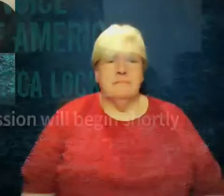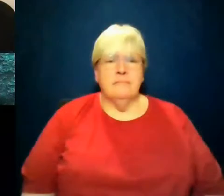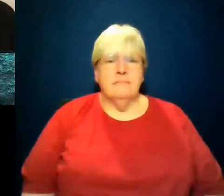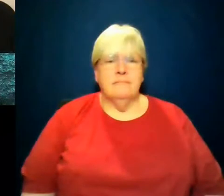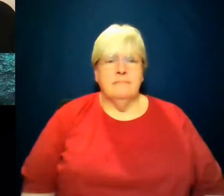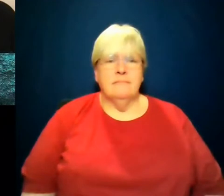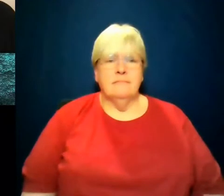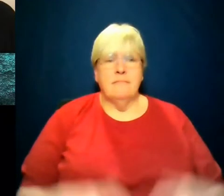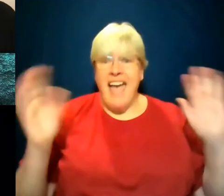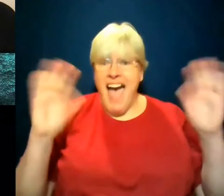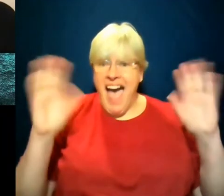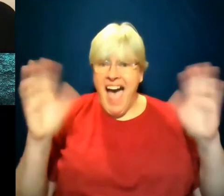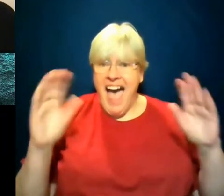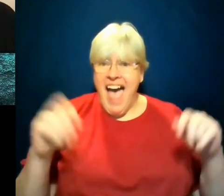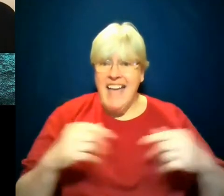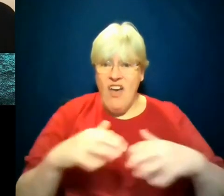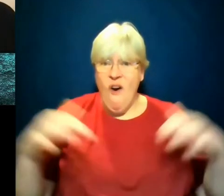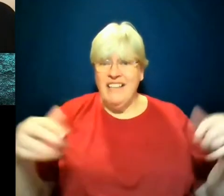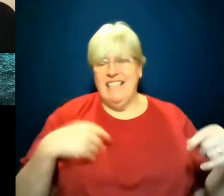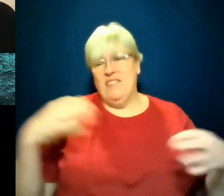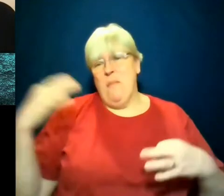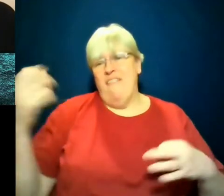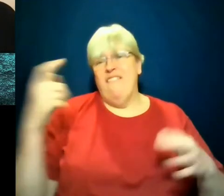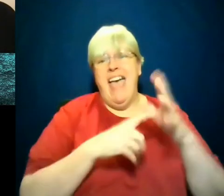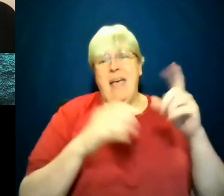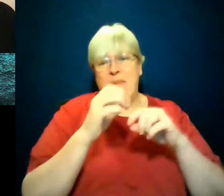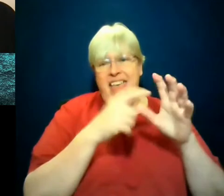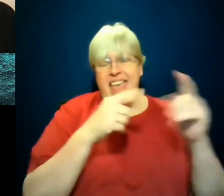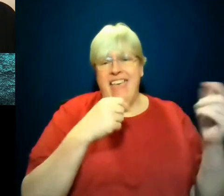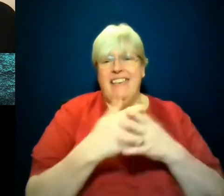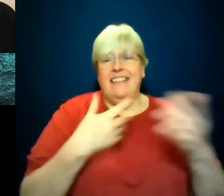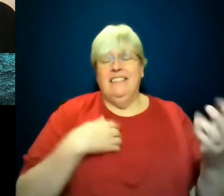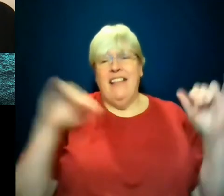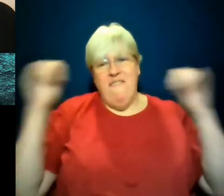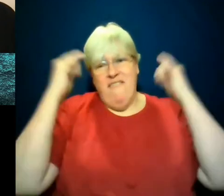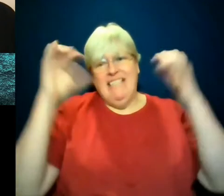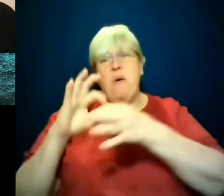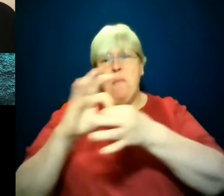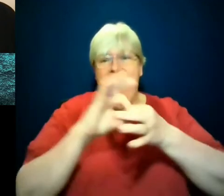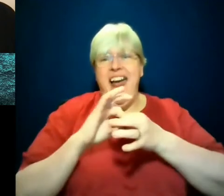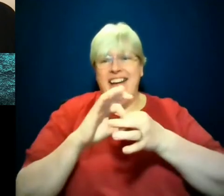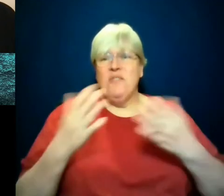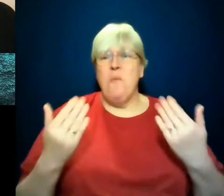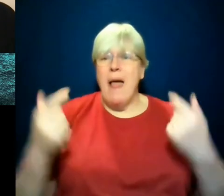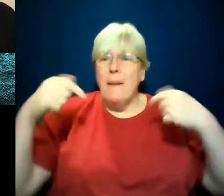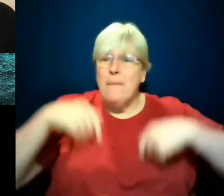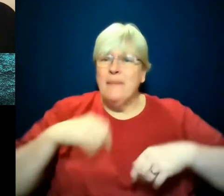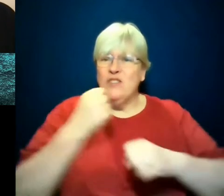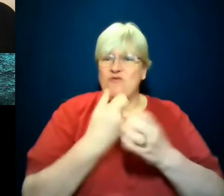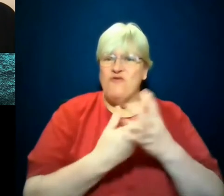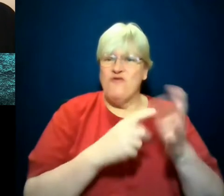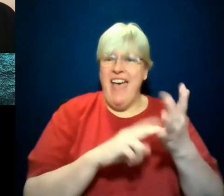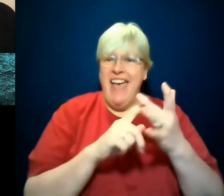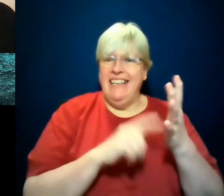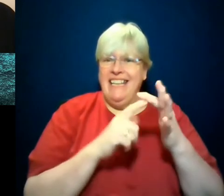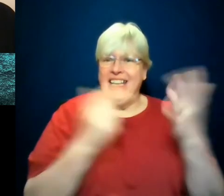Hello to our audience. On behalf of Aberdeen Performing Arts and the Festival Partners, welcome to Granite Noir. I'm